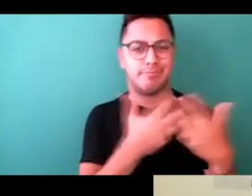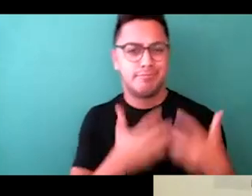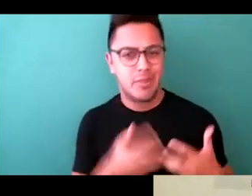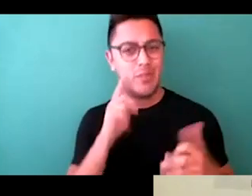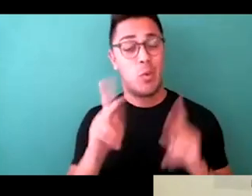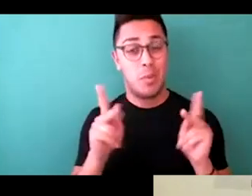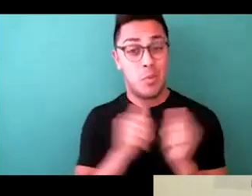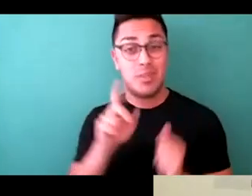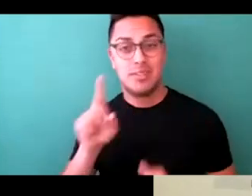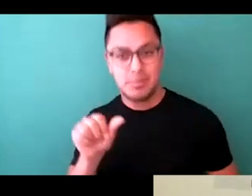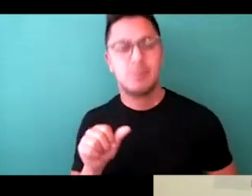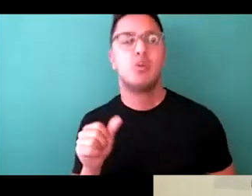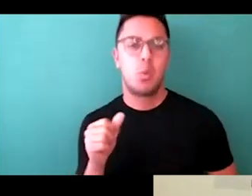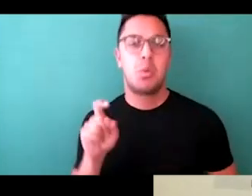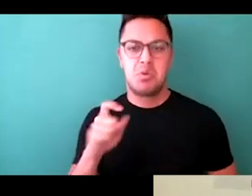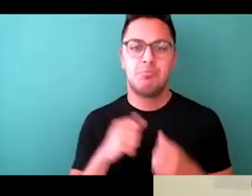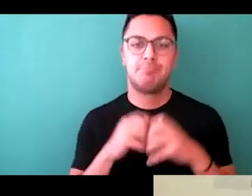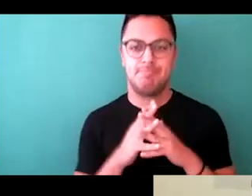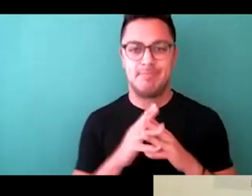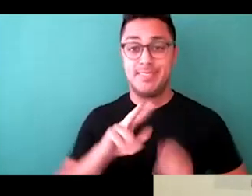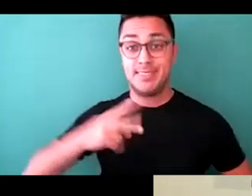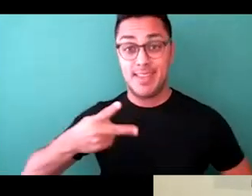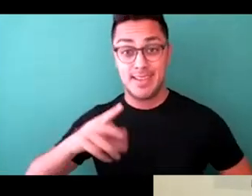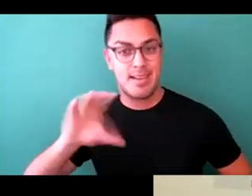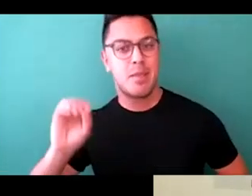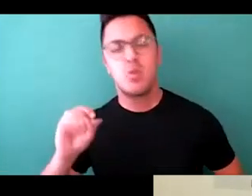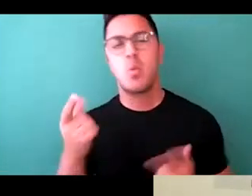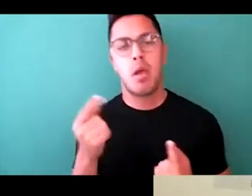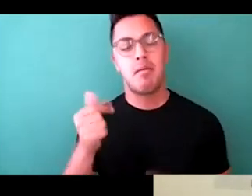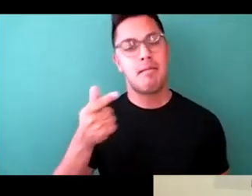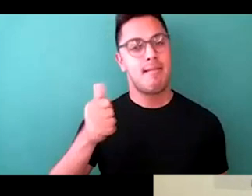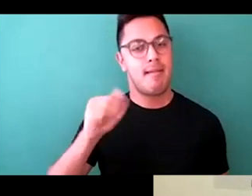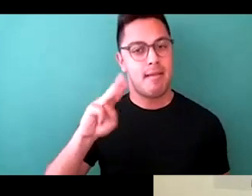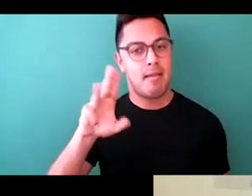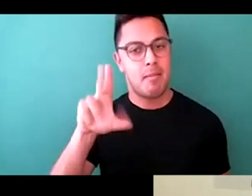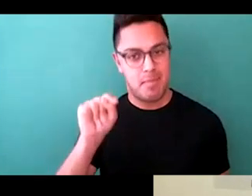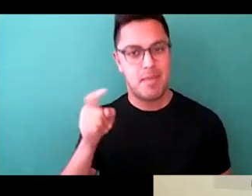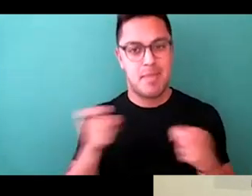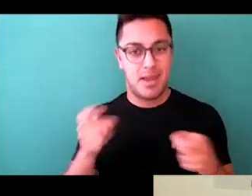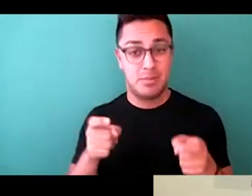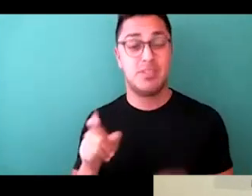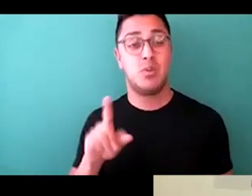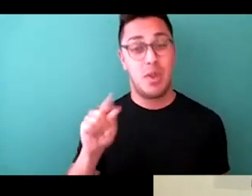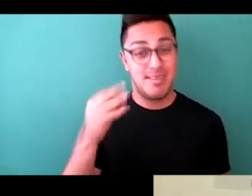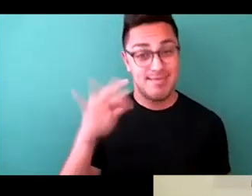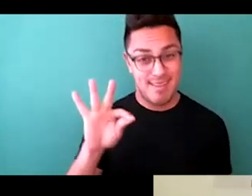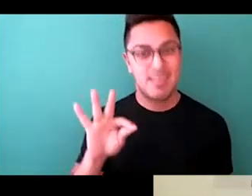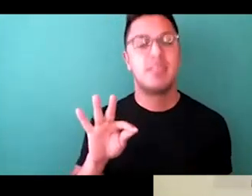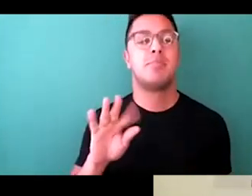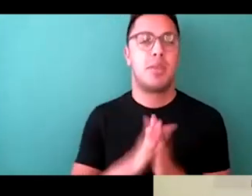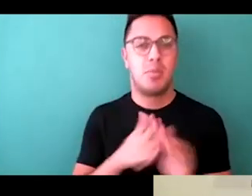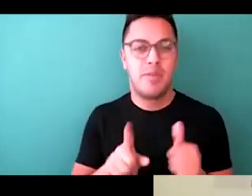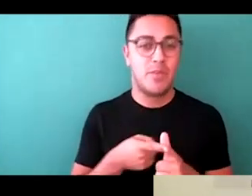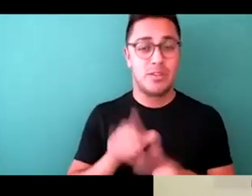second company needed to be born, and that was Gamut Management. In 2019, we became the first consulting and talent